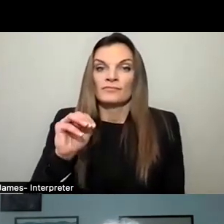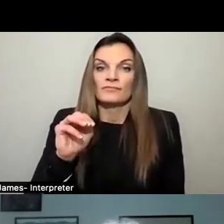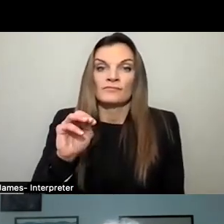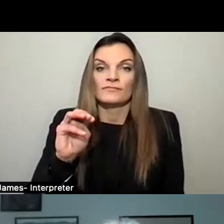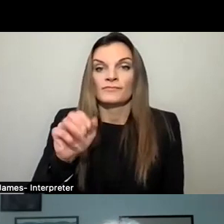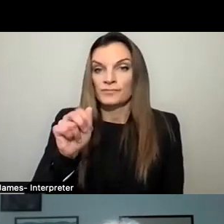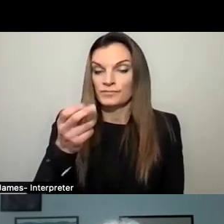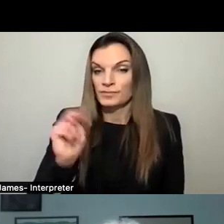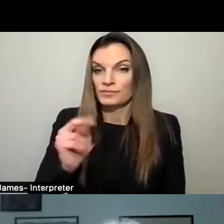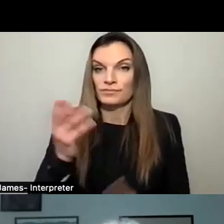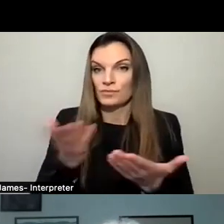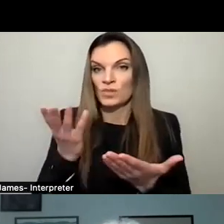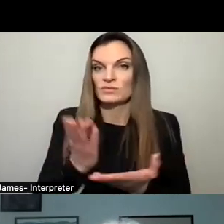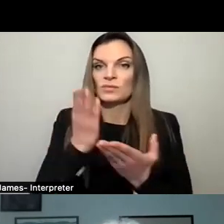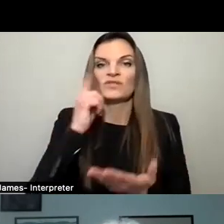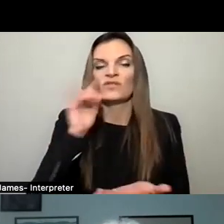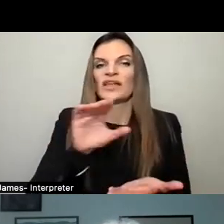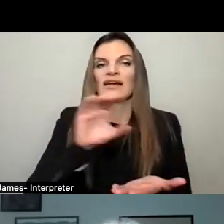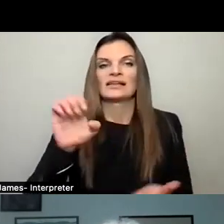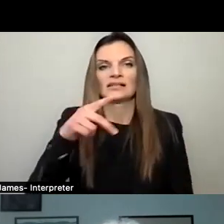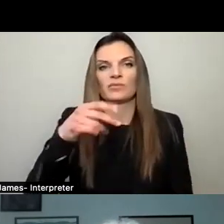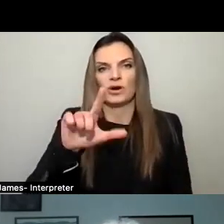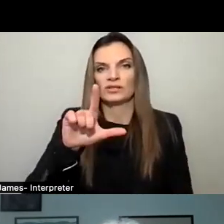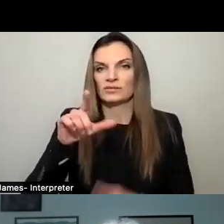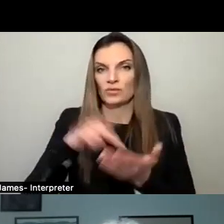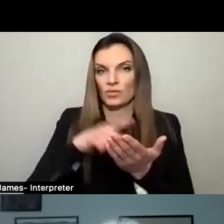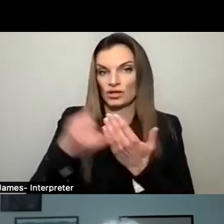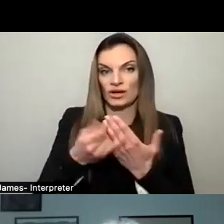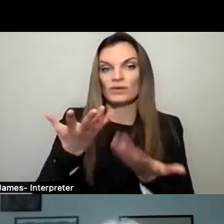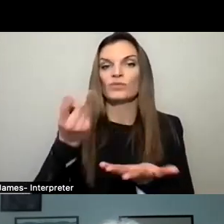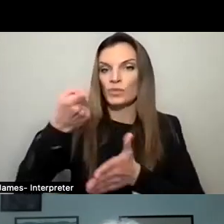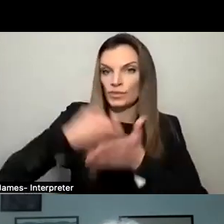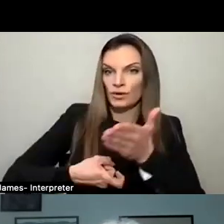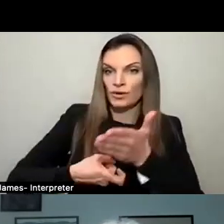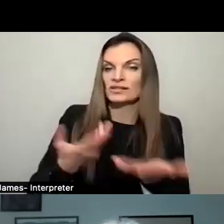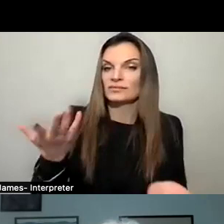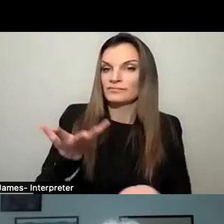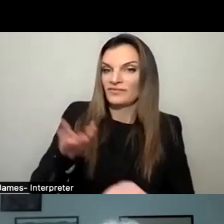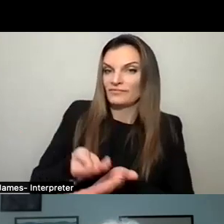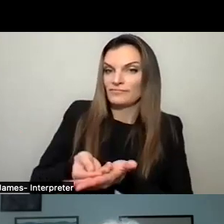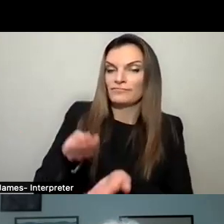for the East Parcel Project? What's the cost to the village and how will it be financed?